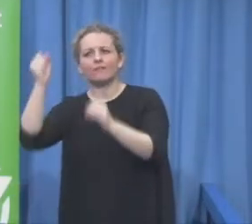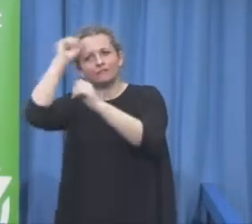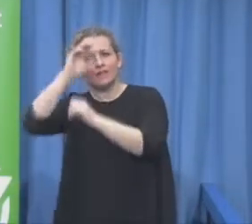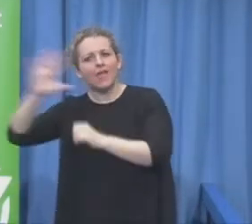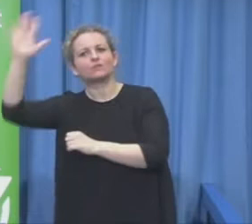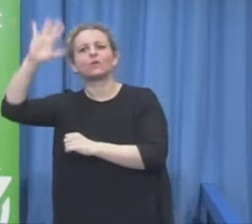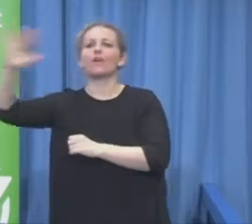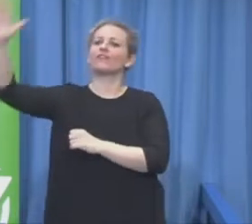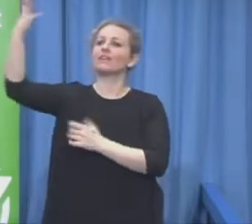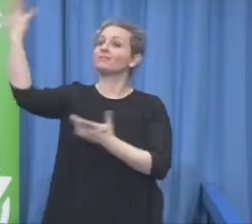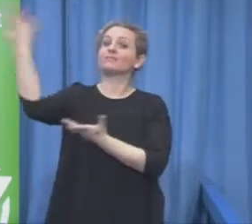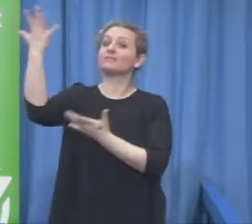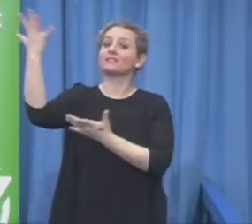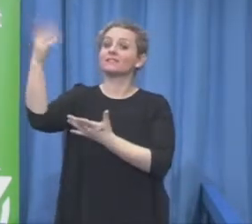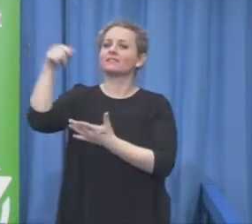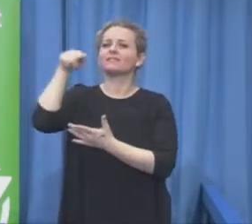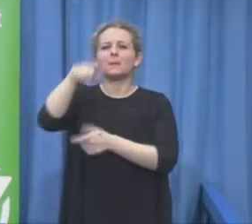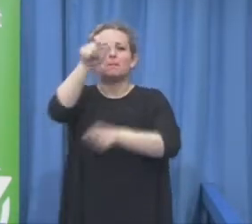mind creatively